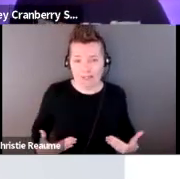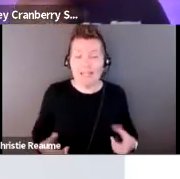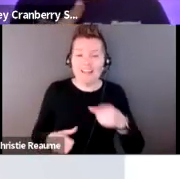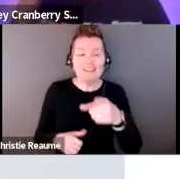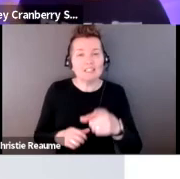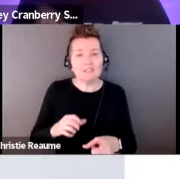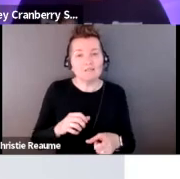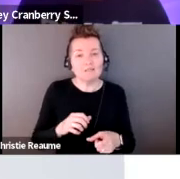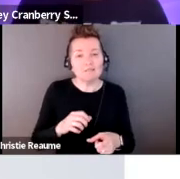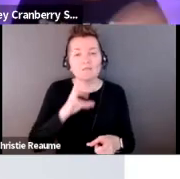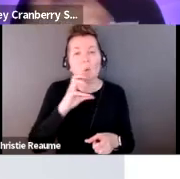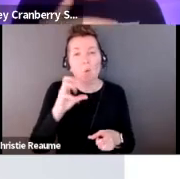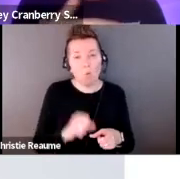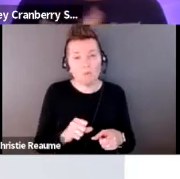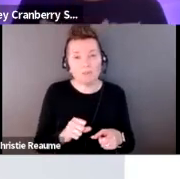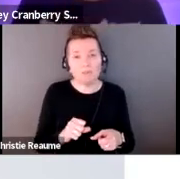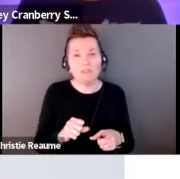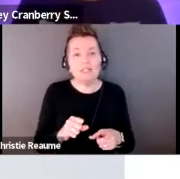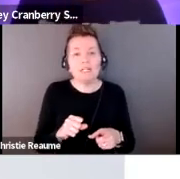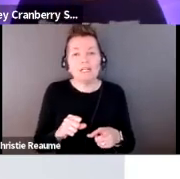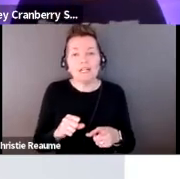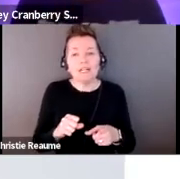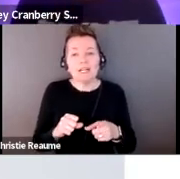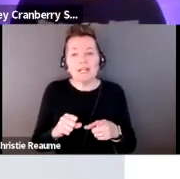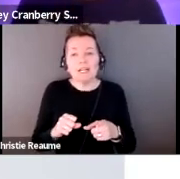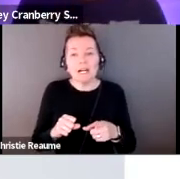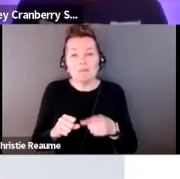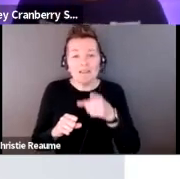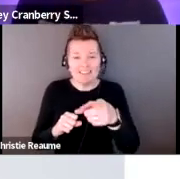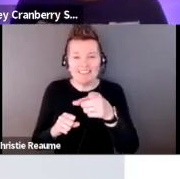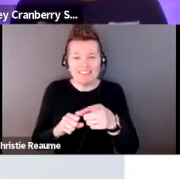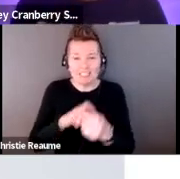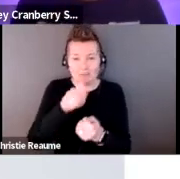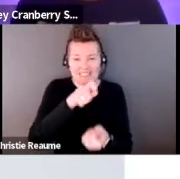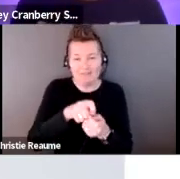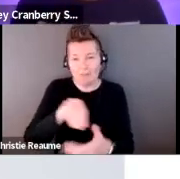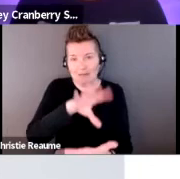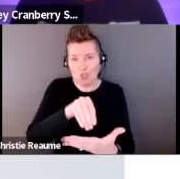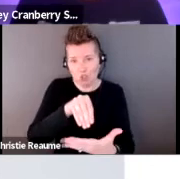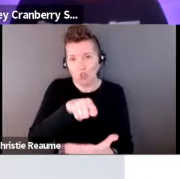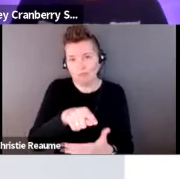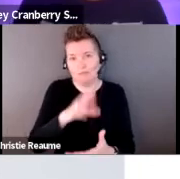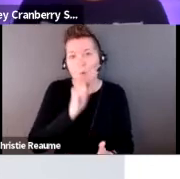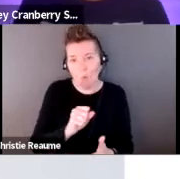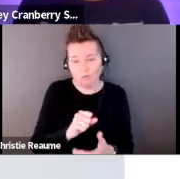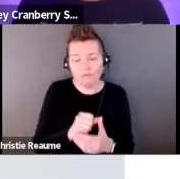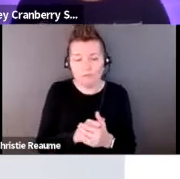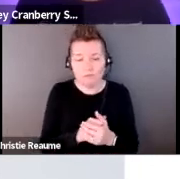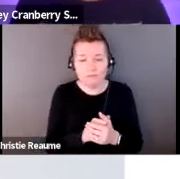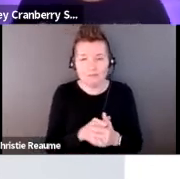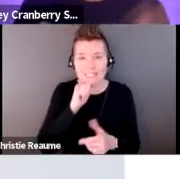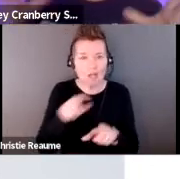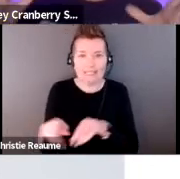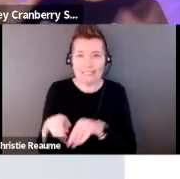of the same piece that's on display. This one actually, I think it cracked